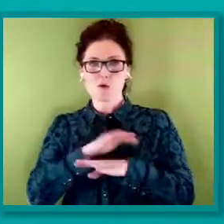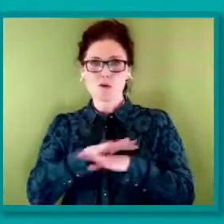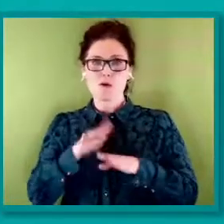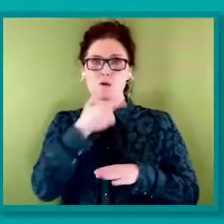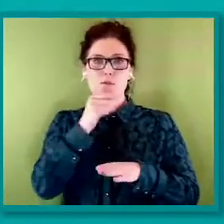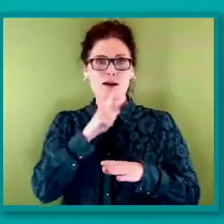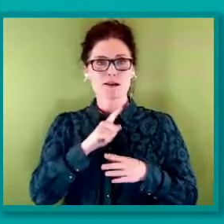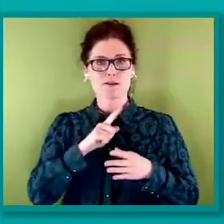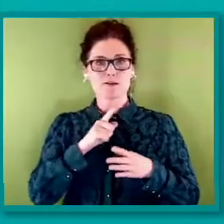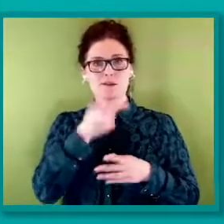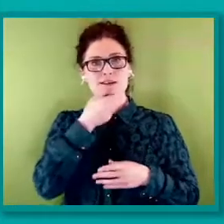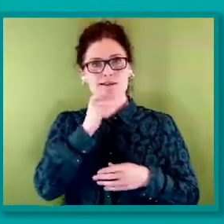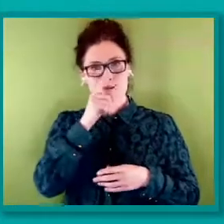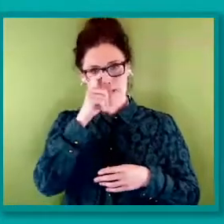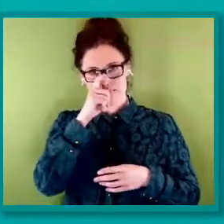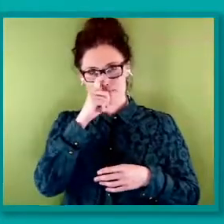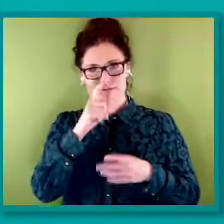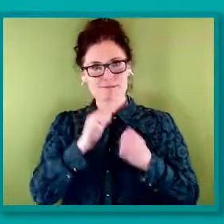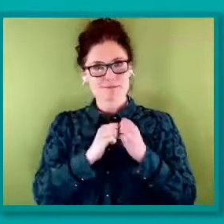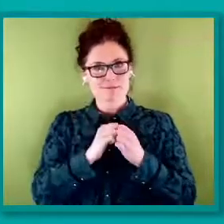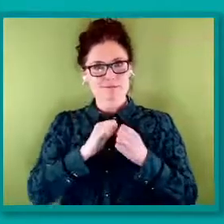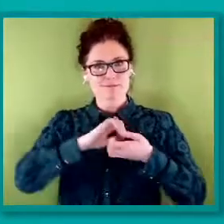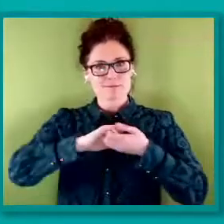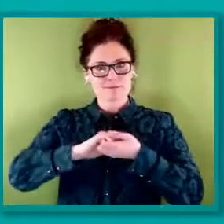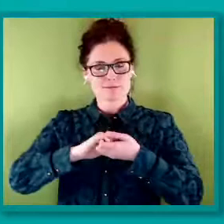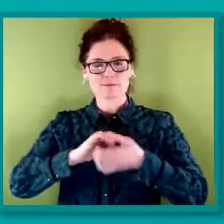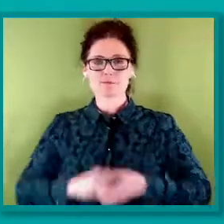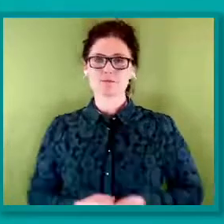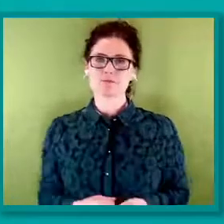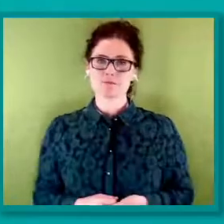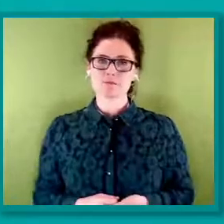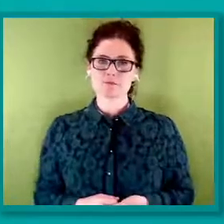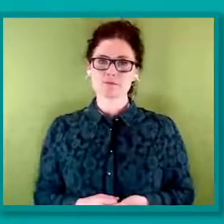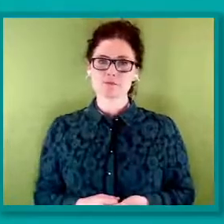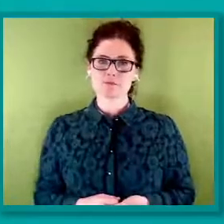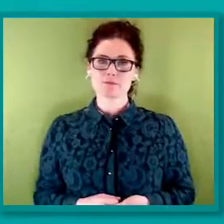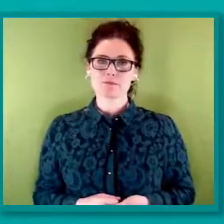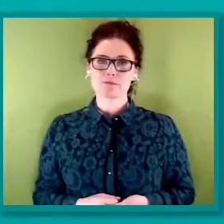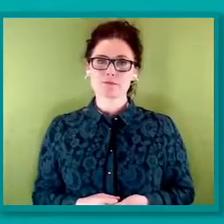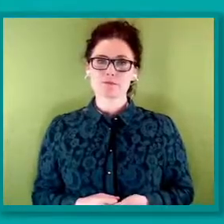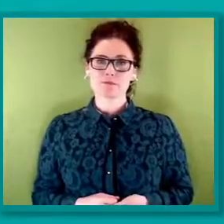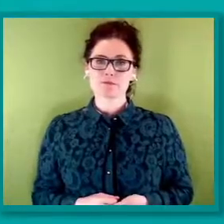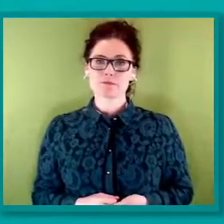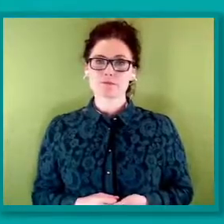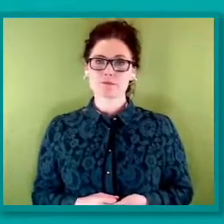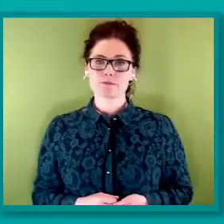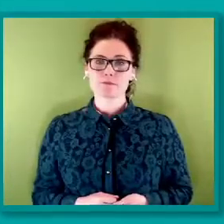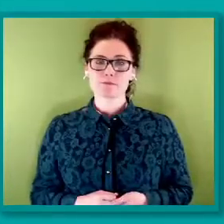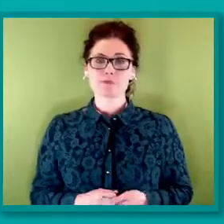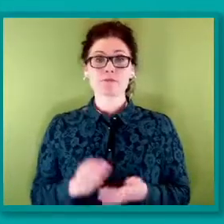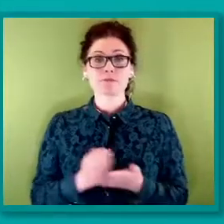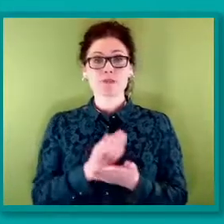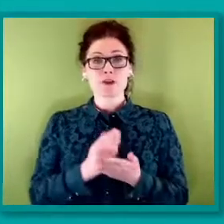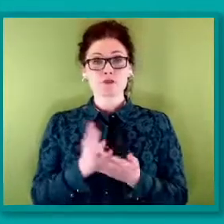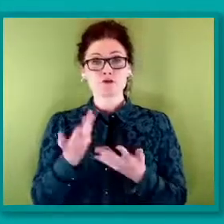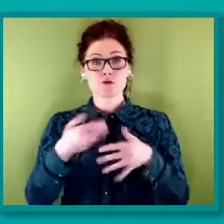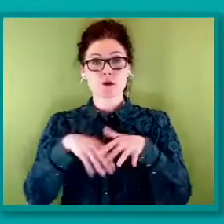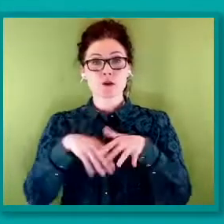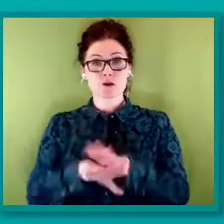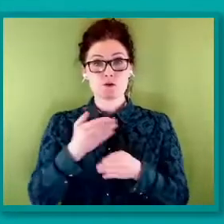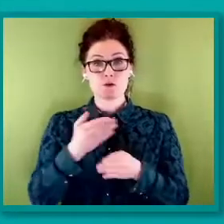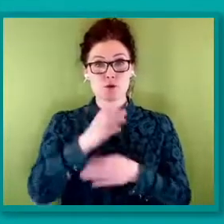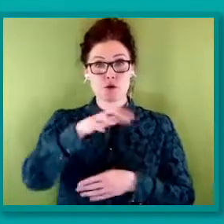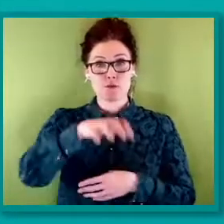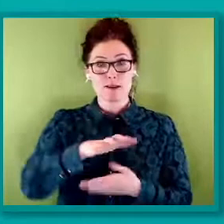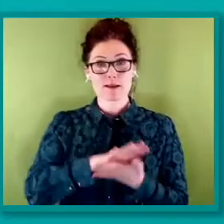have told us the positive difference that being in an inclusive workplace makes in their lives.